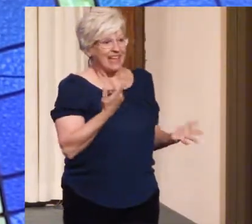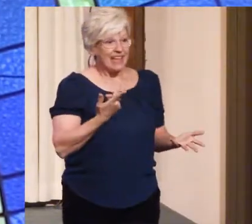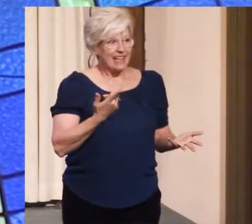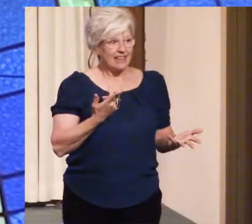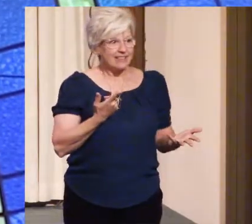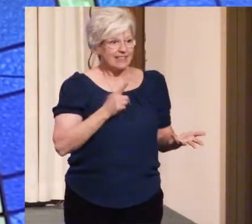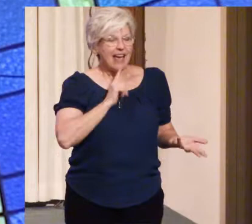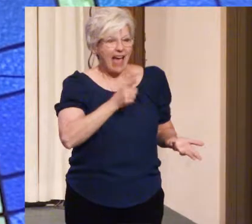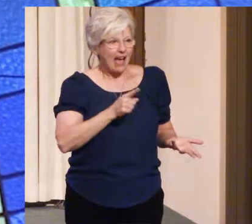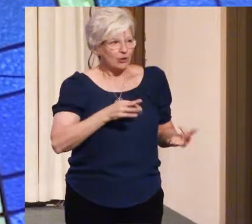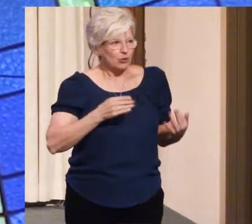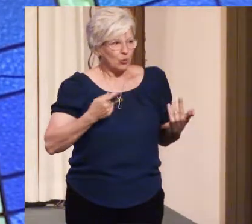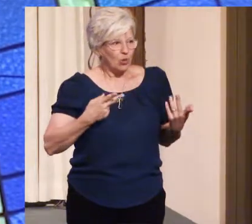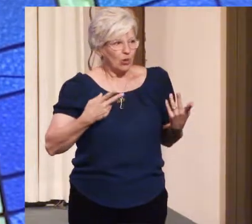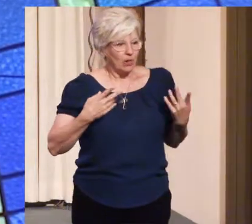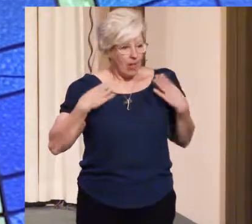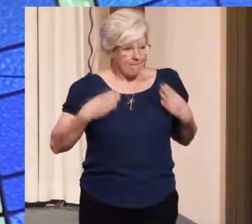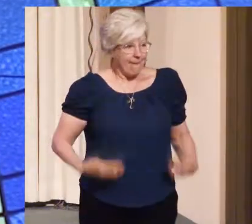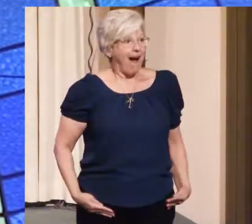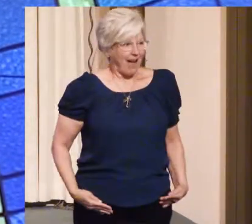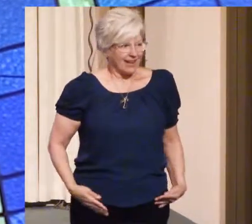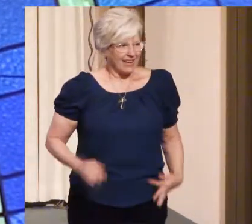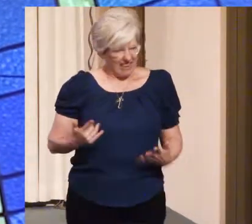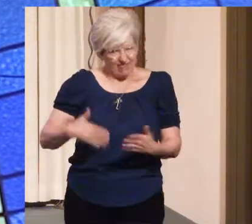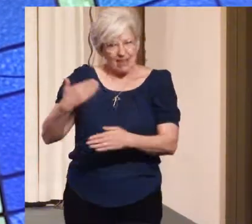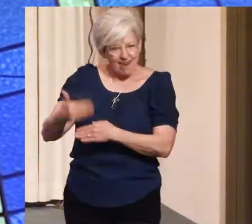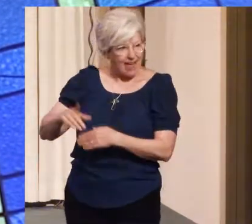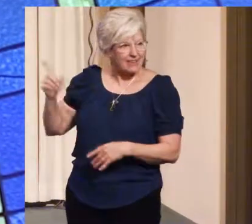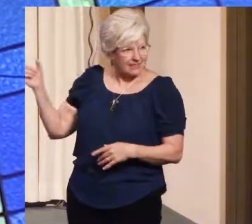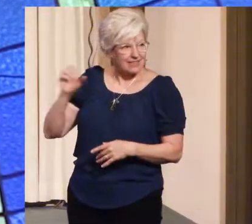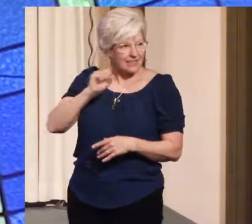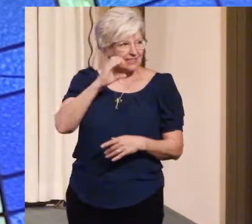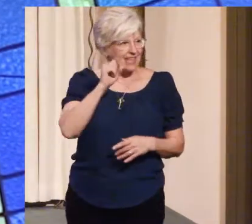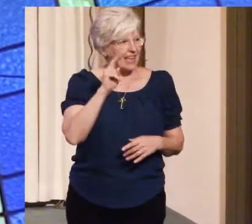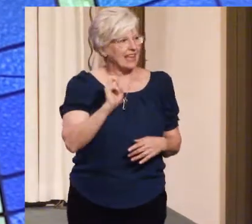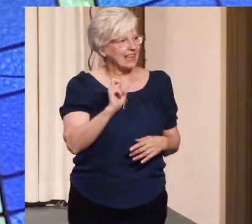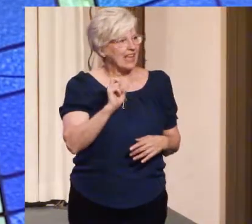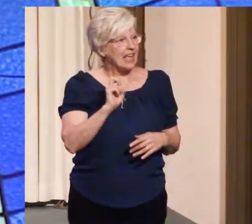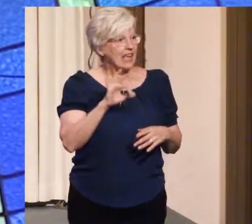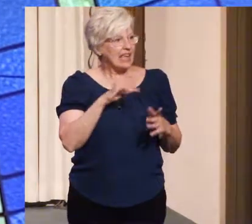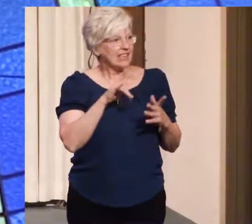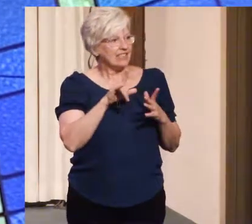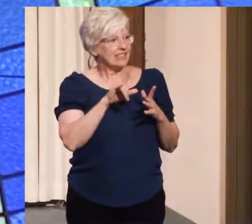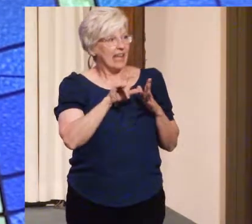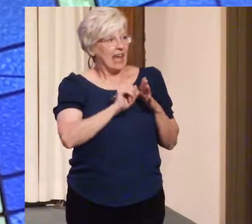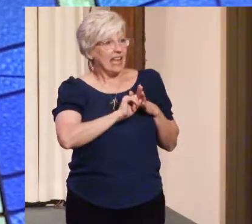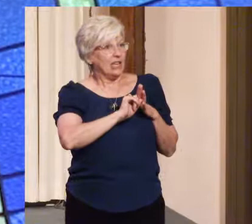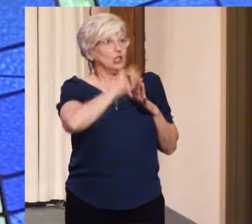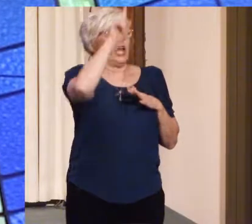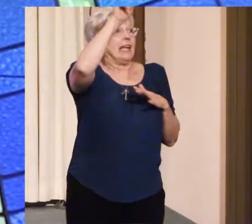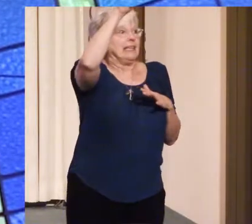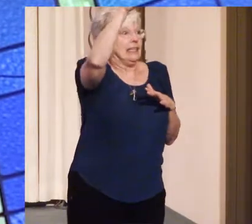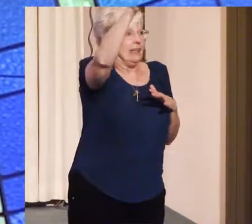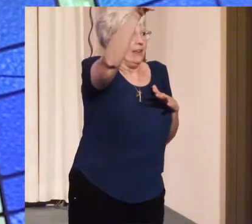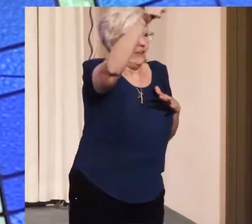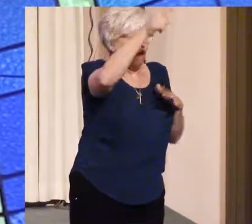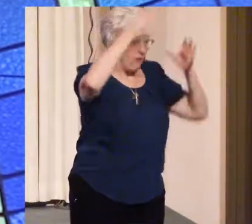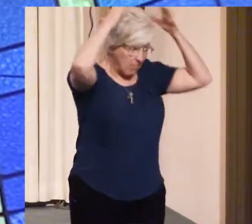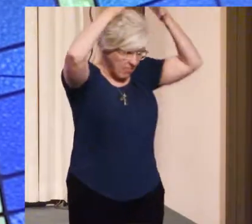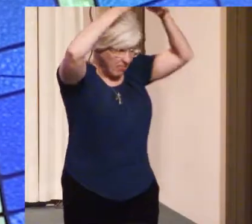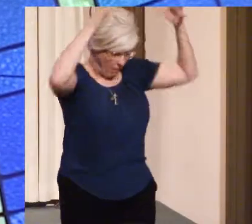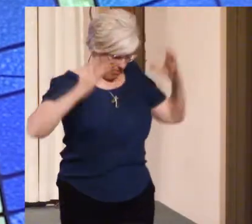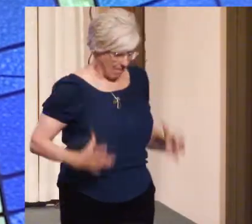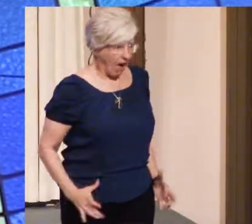body in the scene that follows, is ejected from the pod that the machines were keeping it in because he has